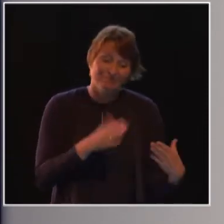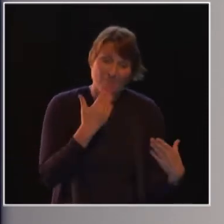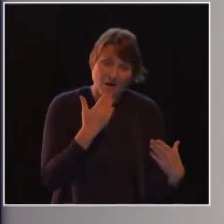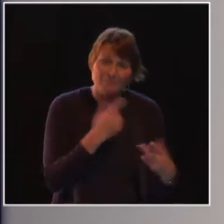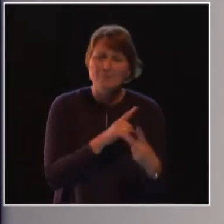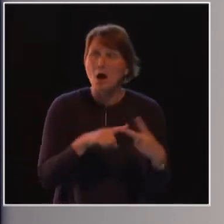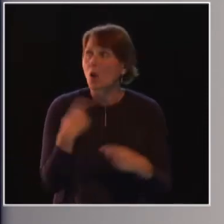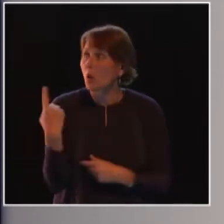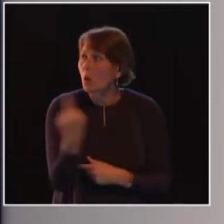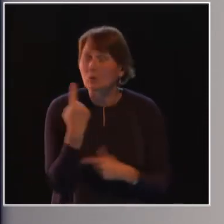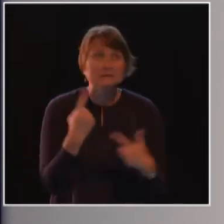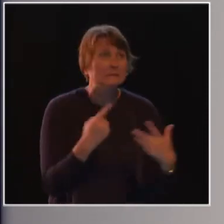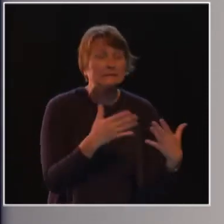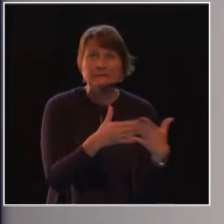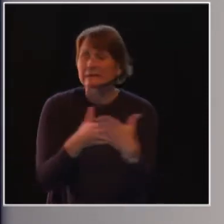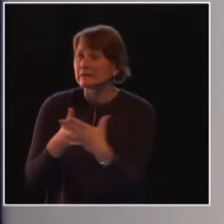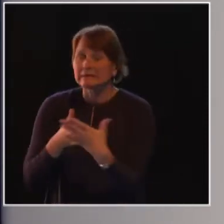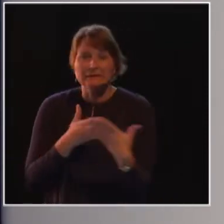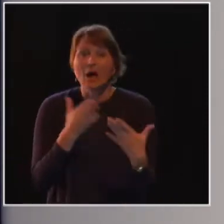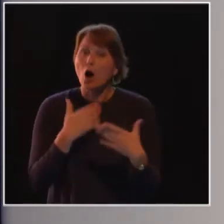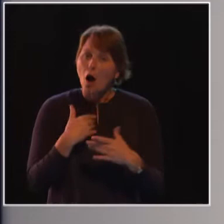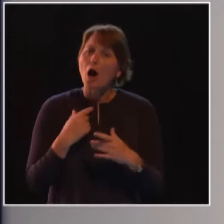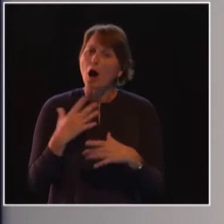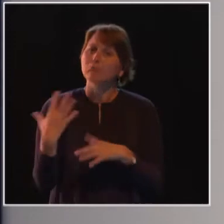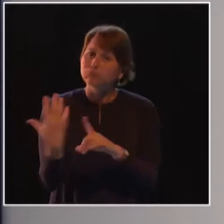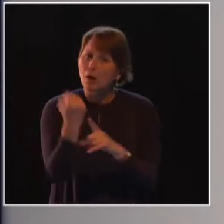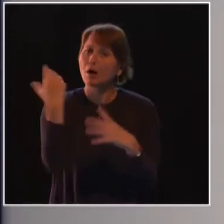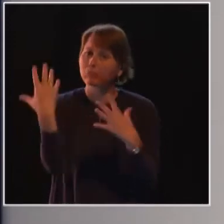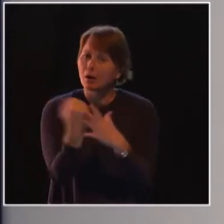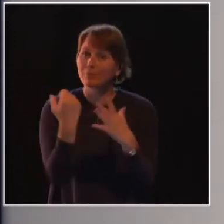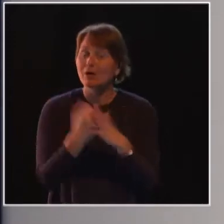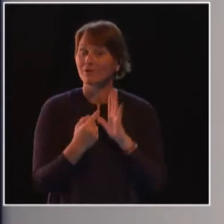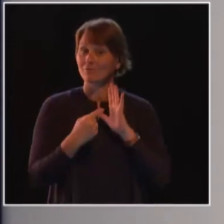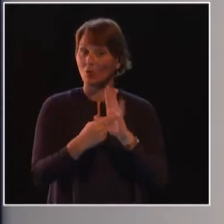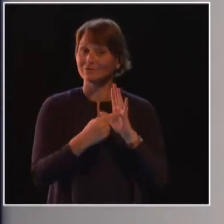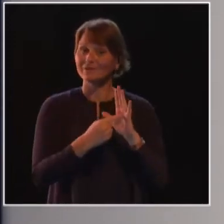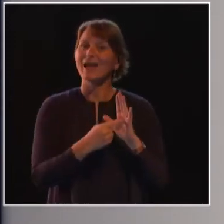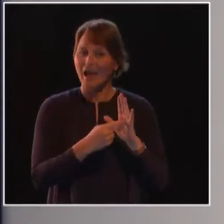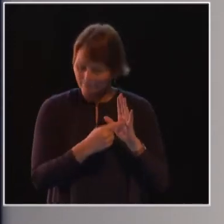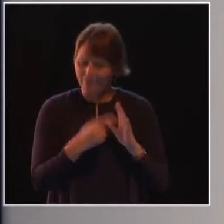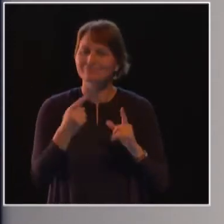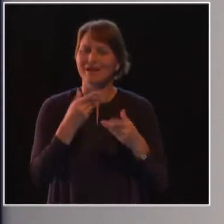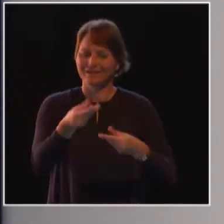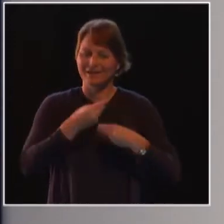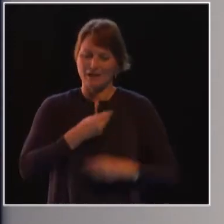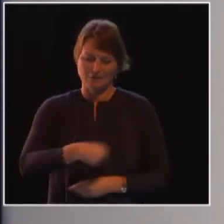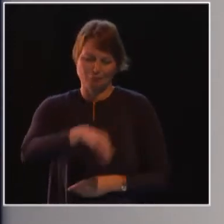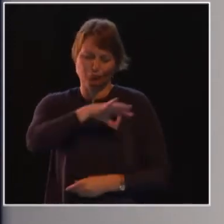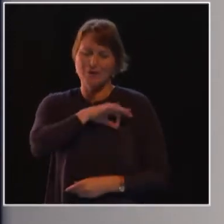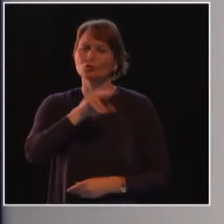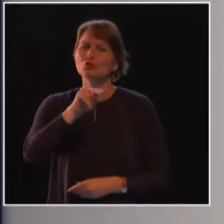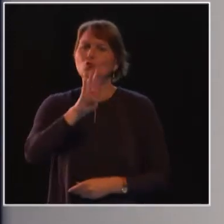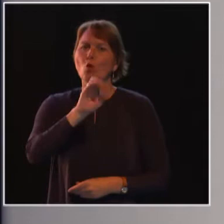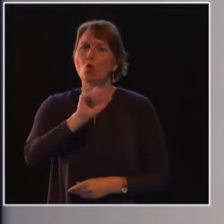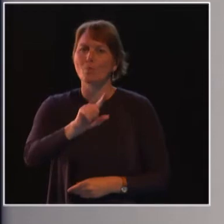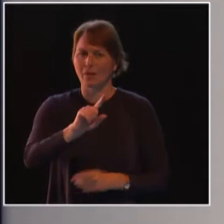and very challenging. A lot of times, I've accomplished a lot. Like, for instance, when I was nominated for the Nobel Peace Prize, the first